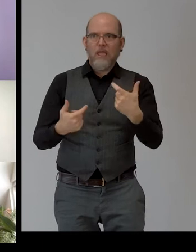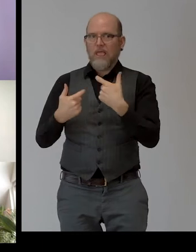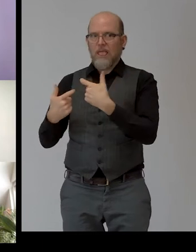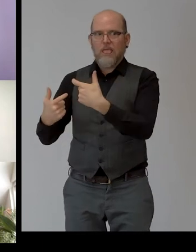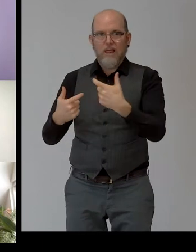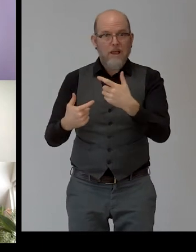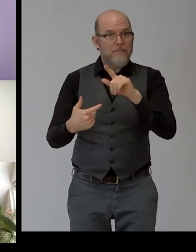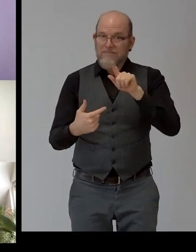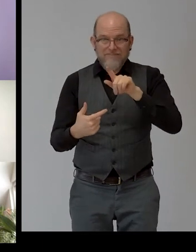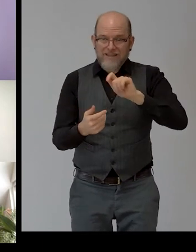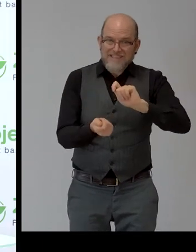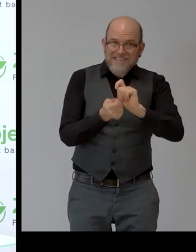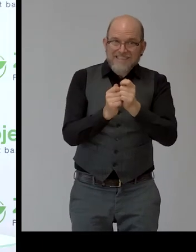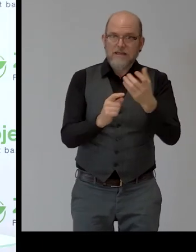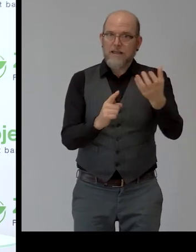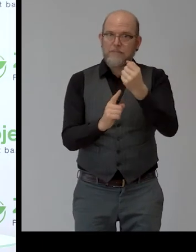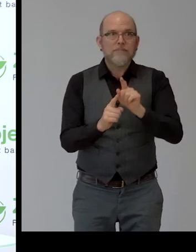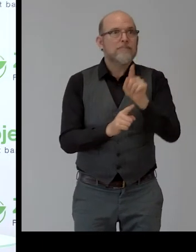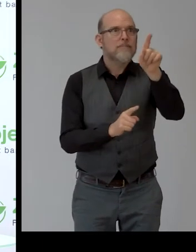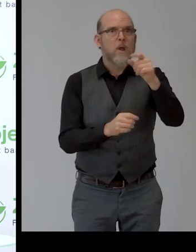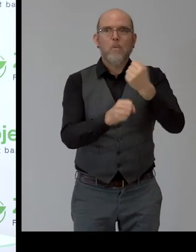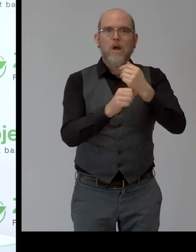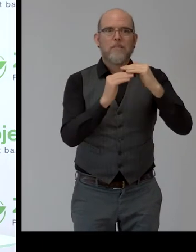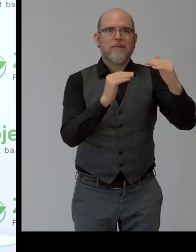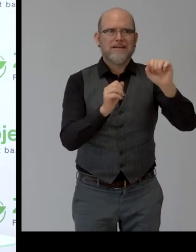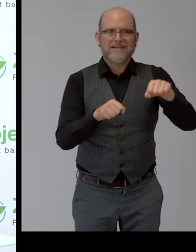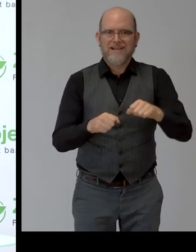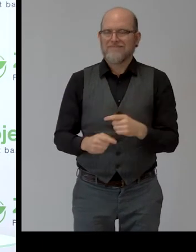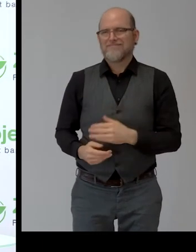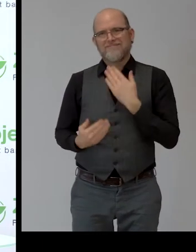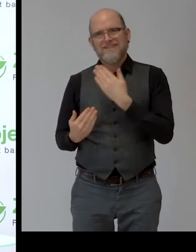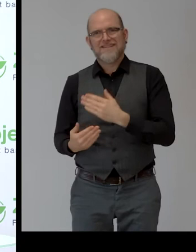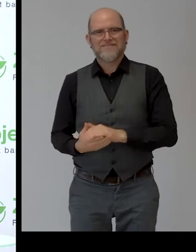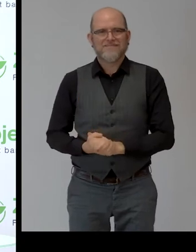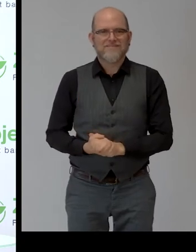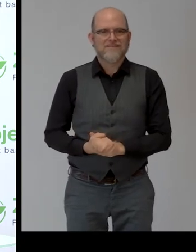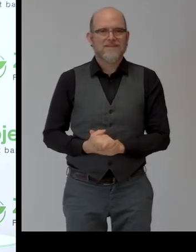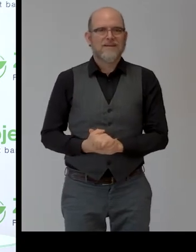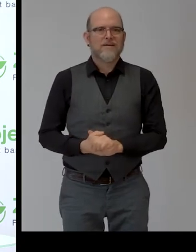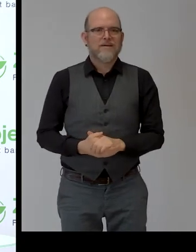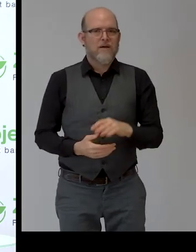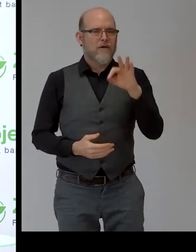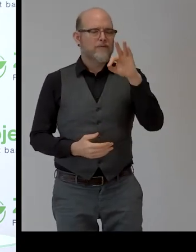Thank you very much. Thank you, Sabina. We go to Fuwa Vita in Tanzania, please.